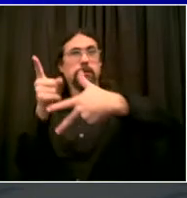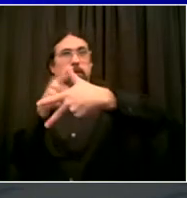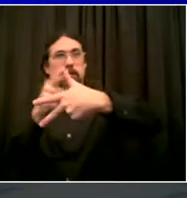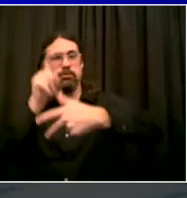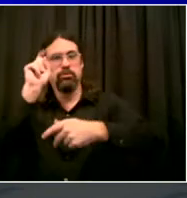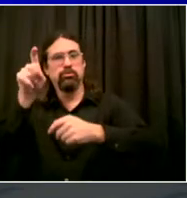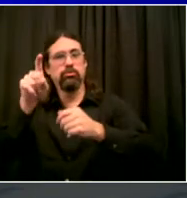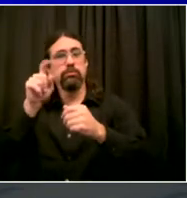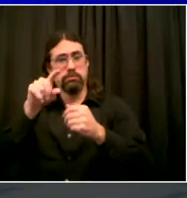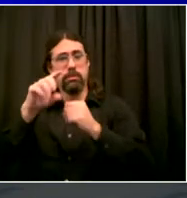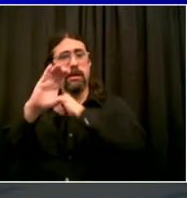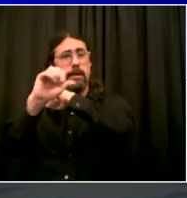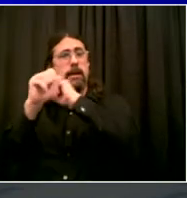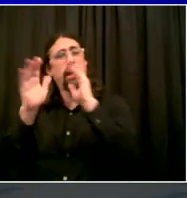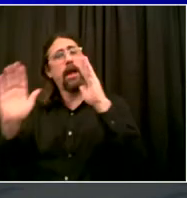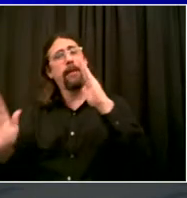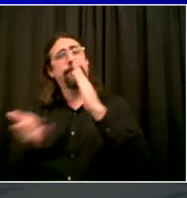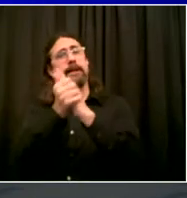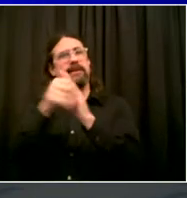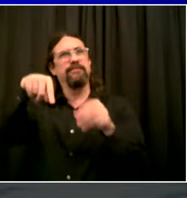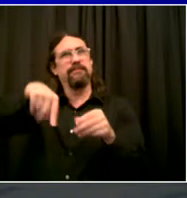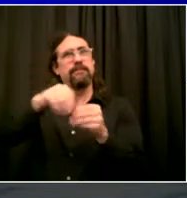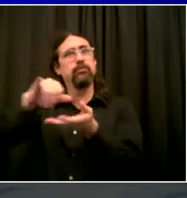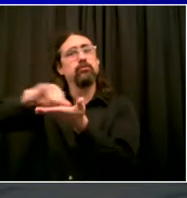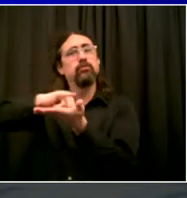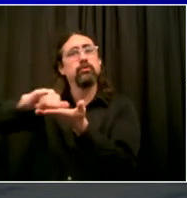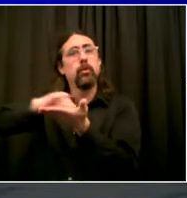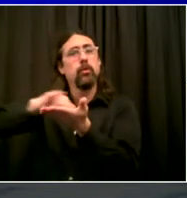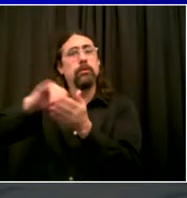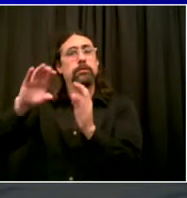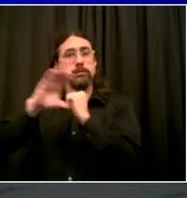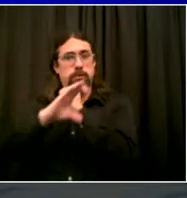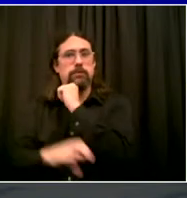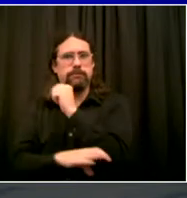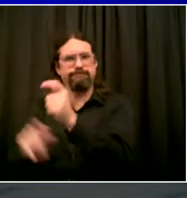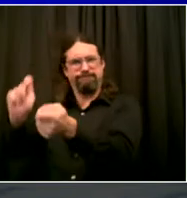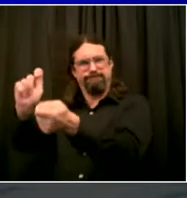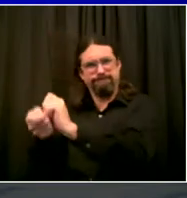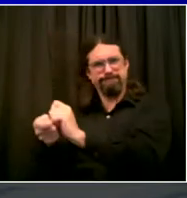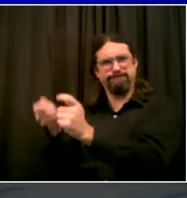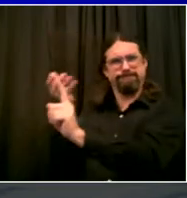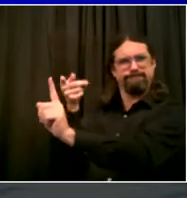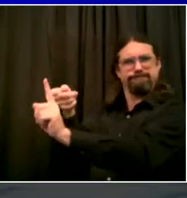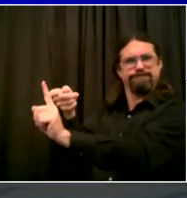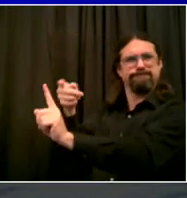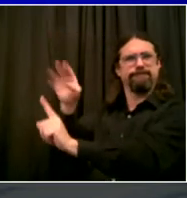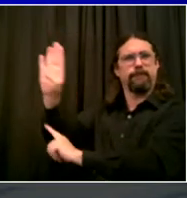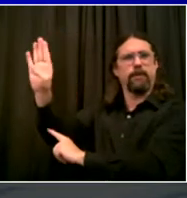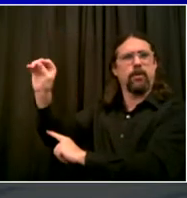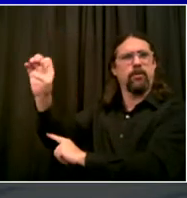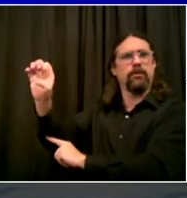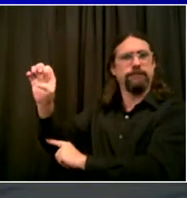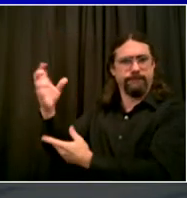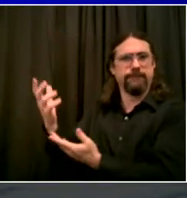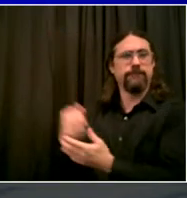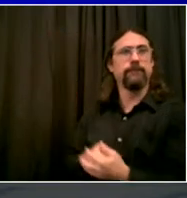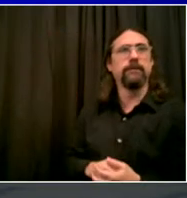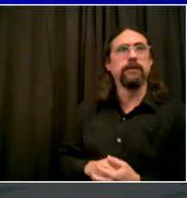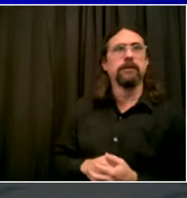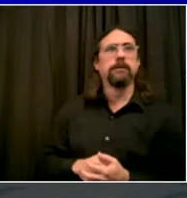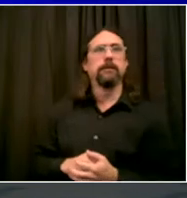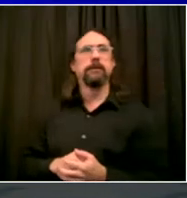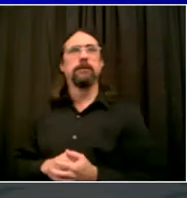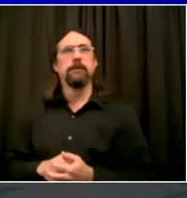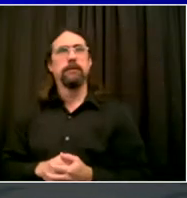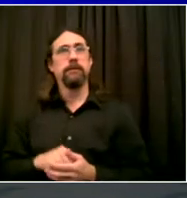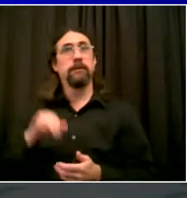would allow for the professionalization of the Board of Elections in its current form. Now, I don't think the current form makes sense. But